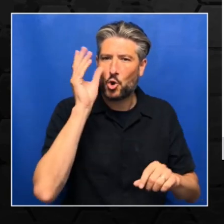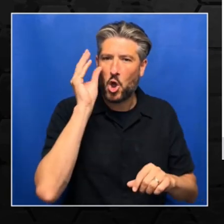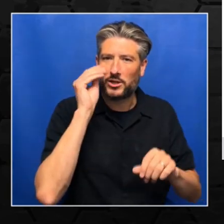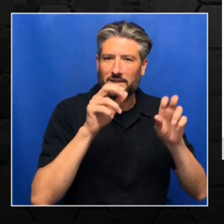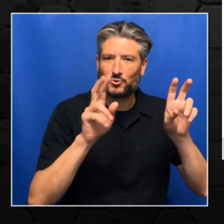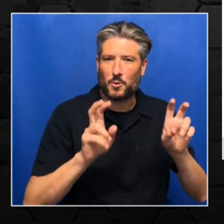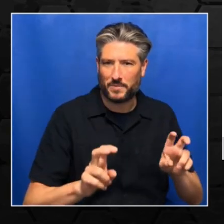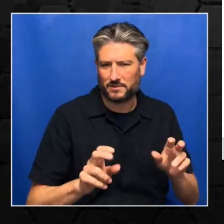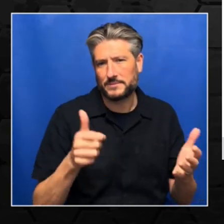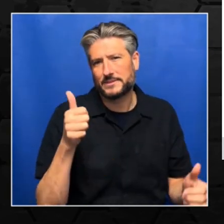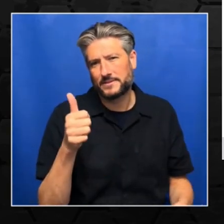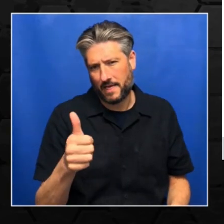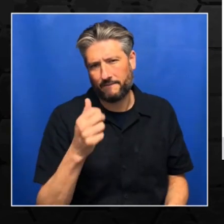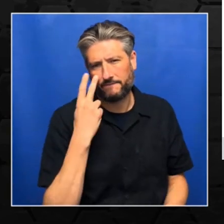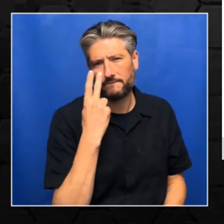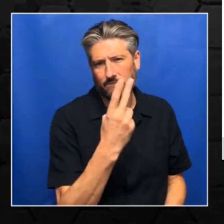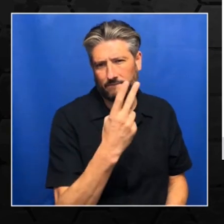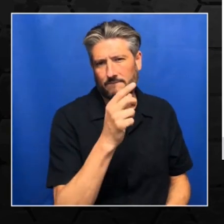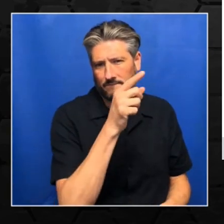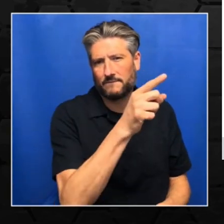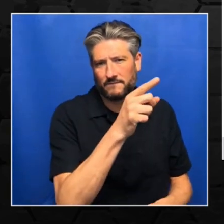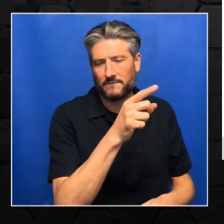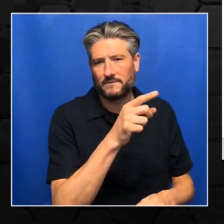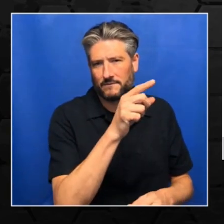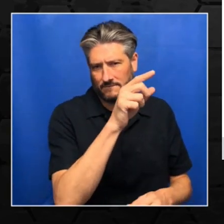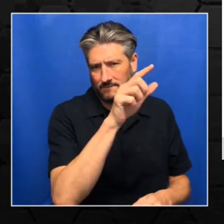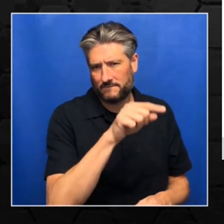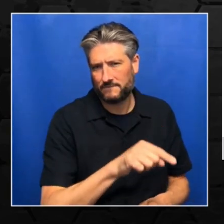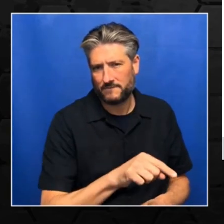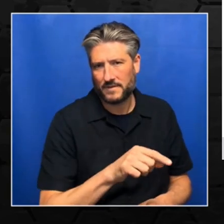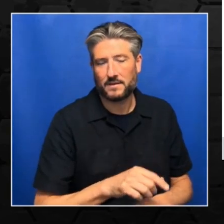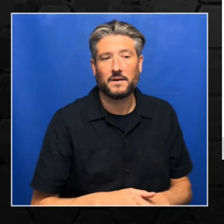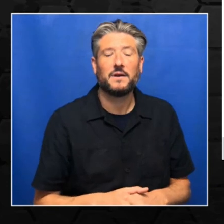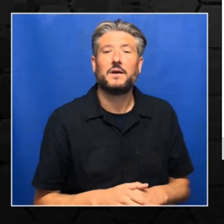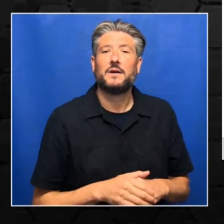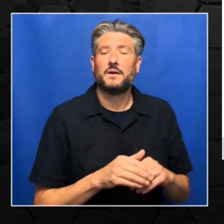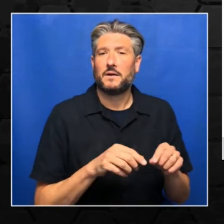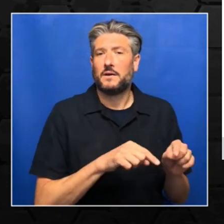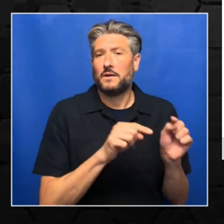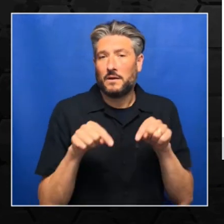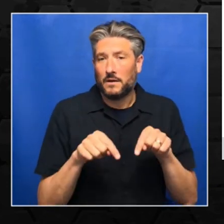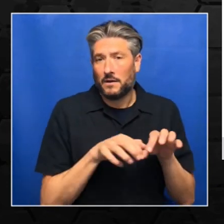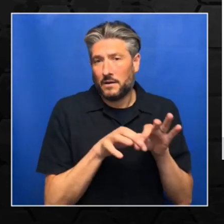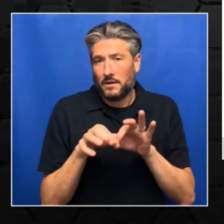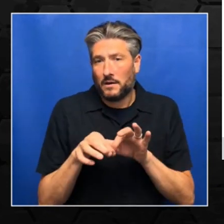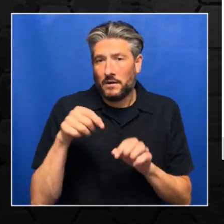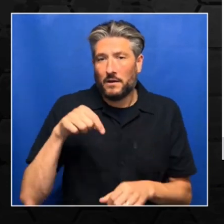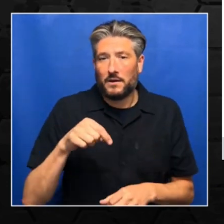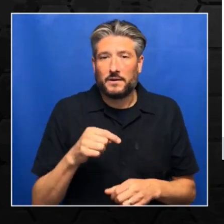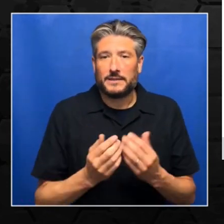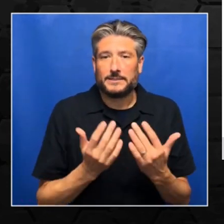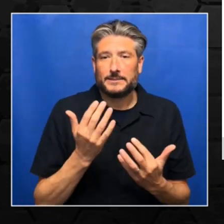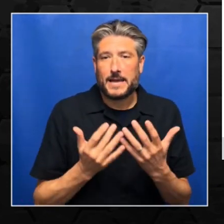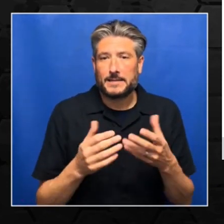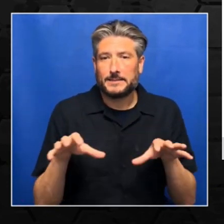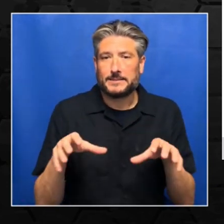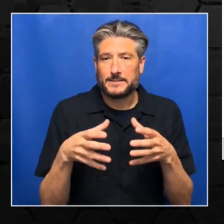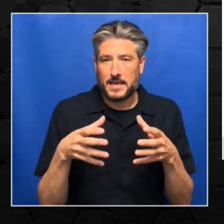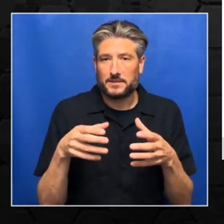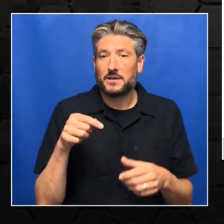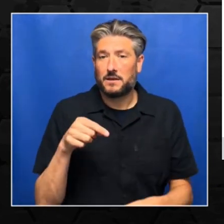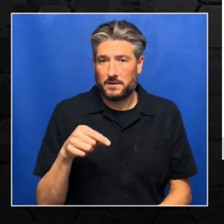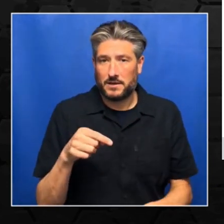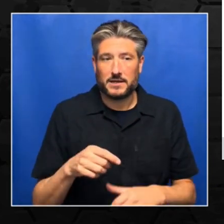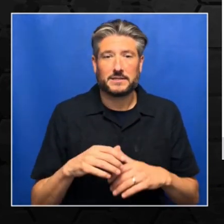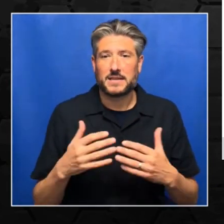Then over here, we're just checking the modest performance against the test data set. And this is where our trading takes place. Epochs is